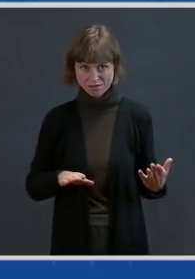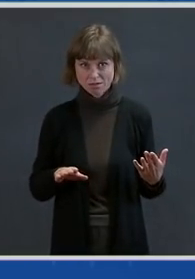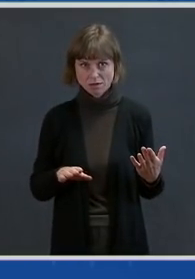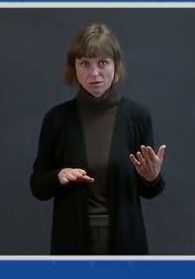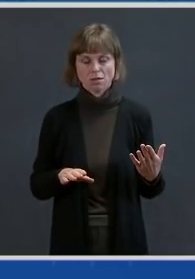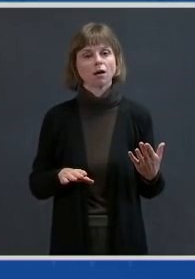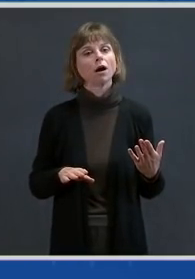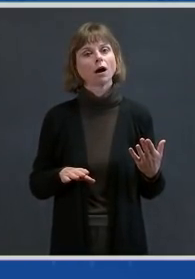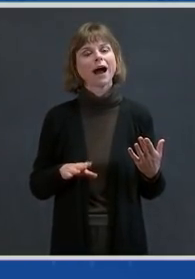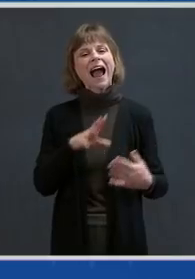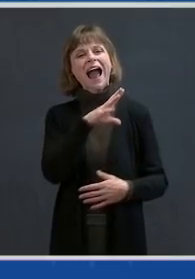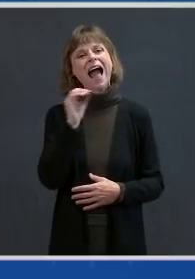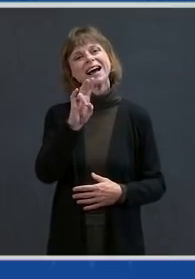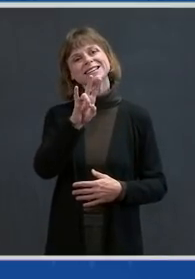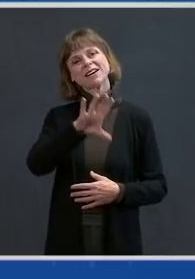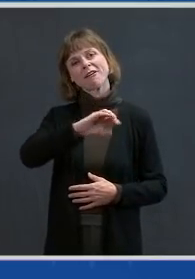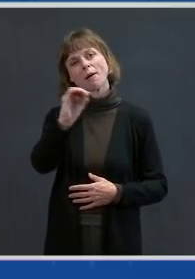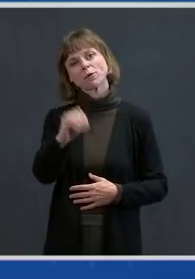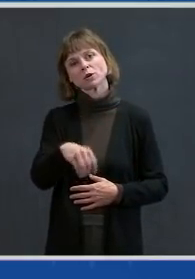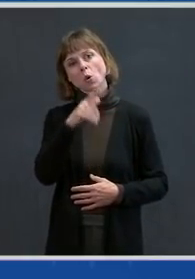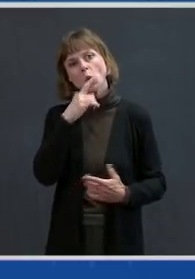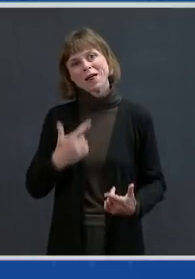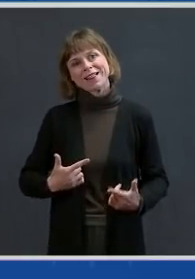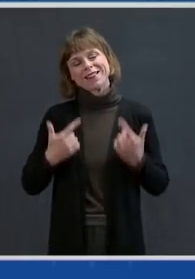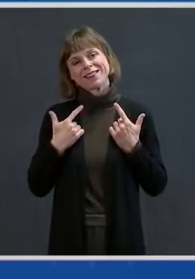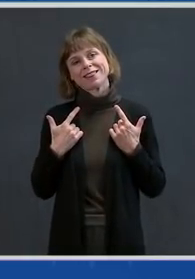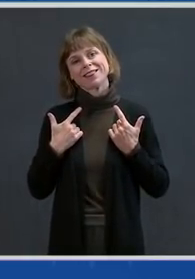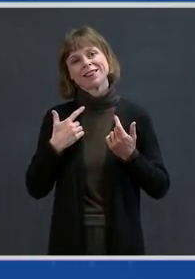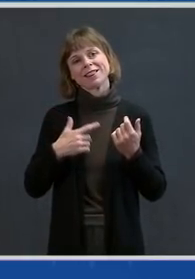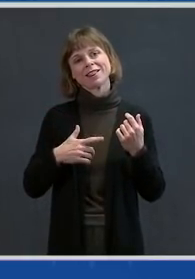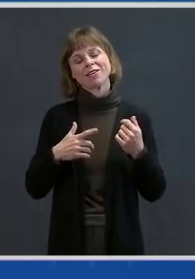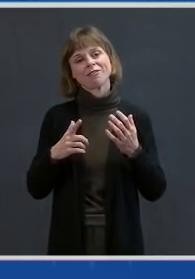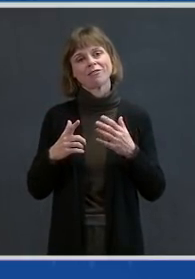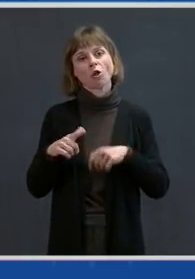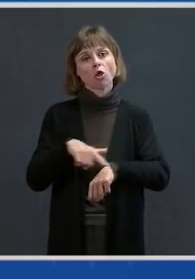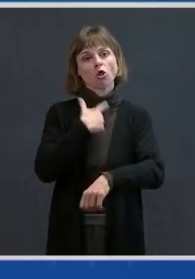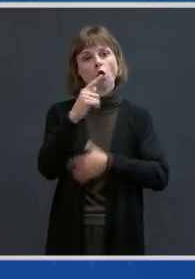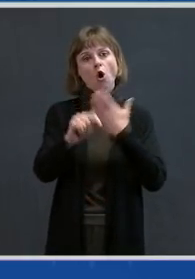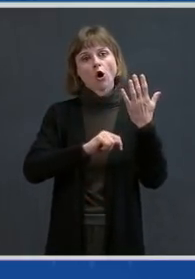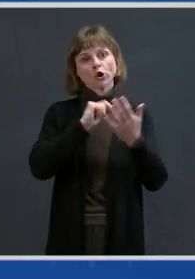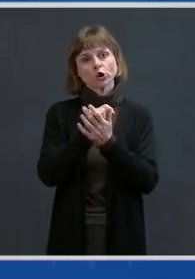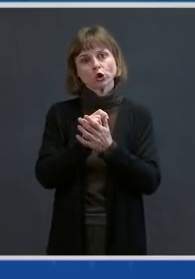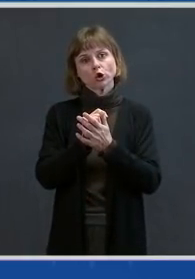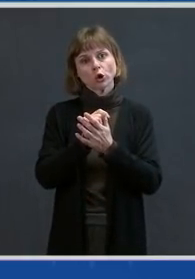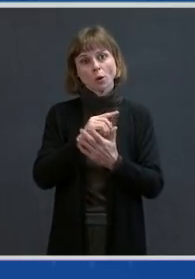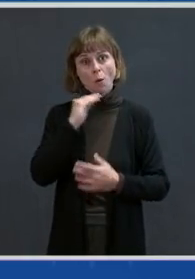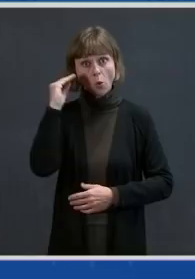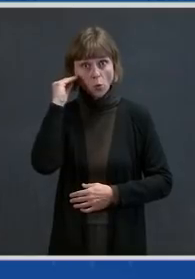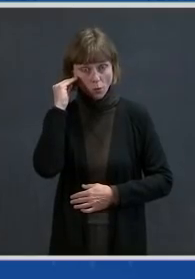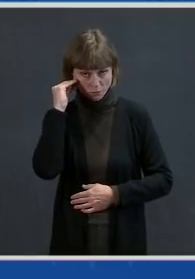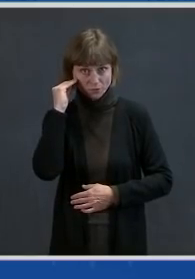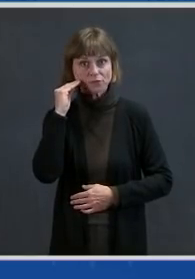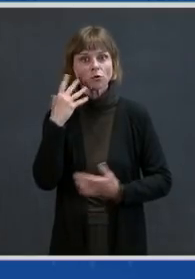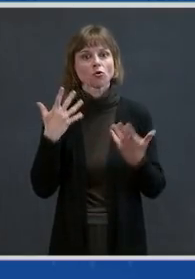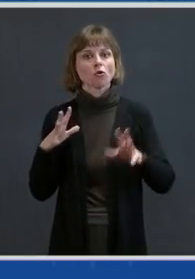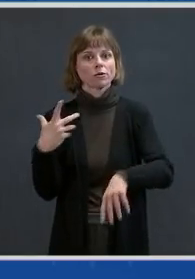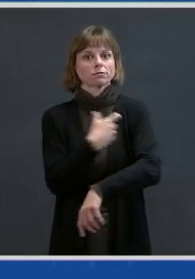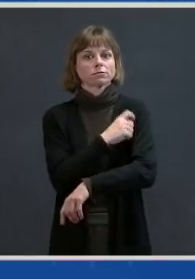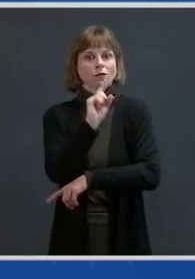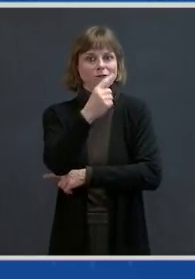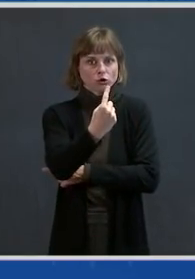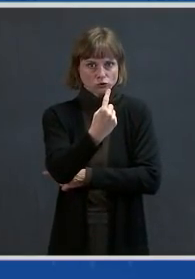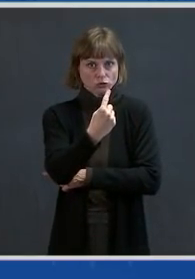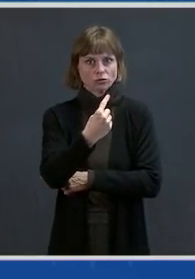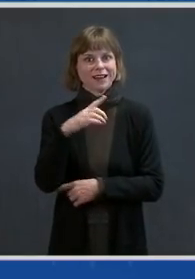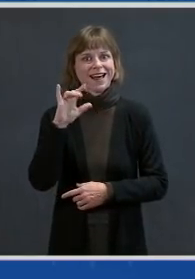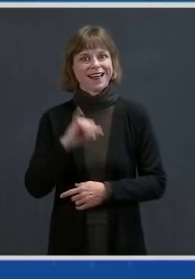And 75 percent of people who live in long-term care facilities have gotten their first dose. And those cases are at the lowest level since reporting